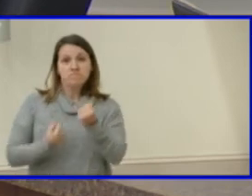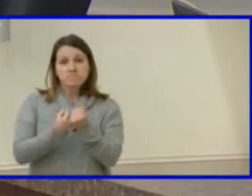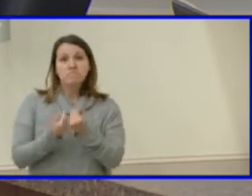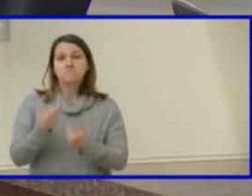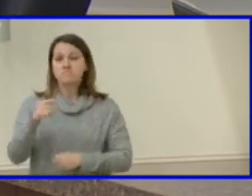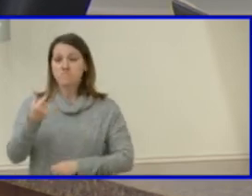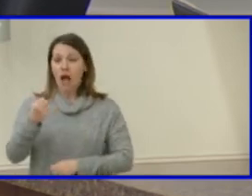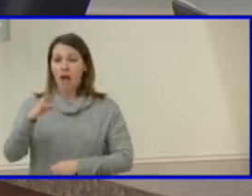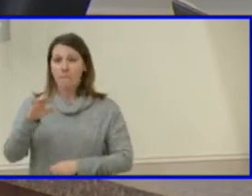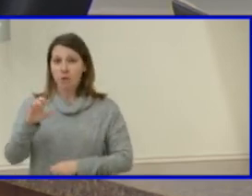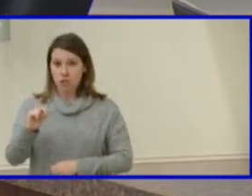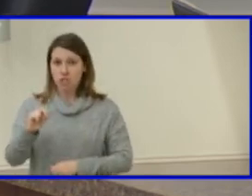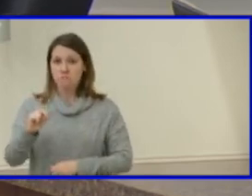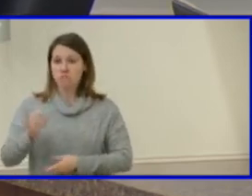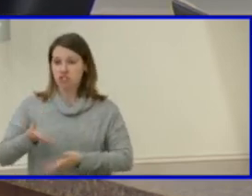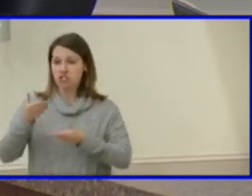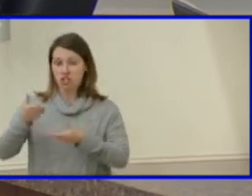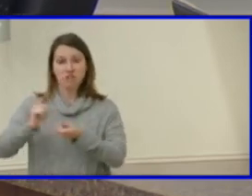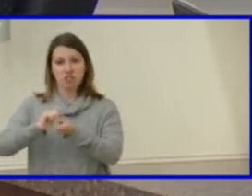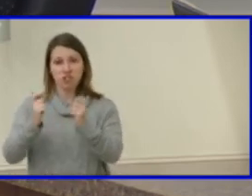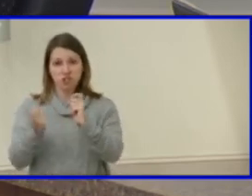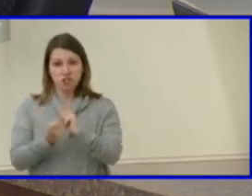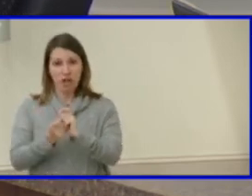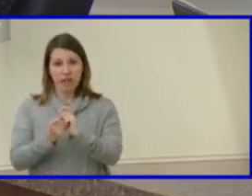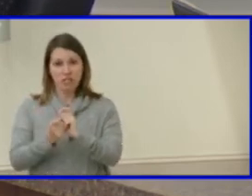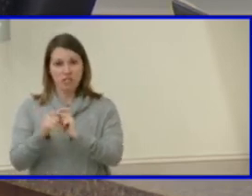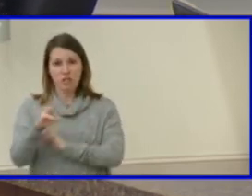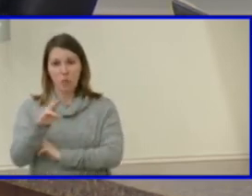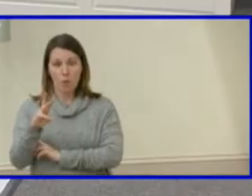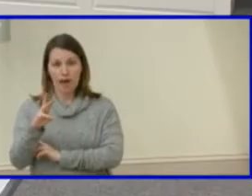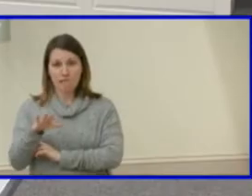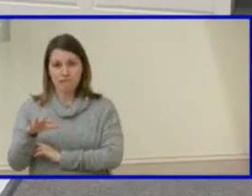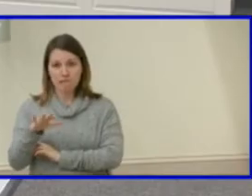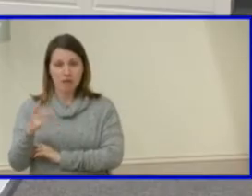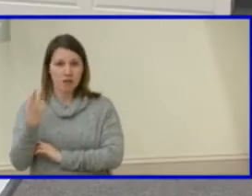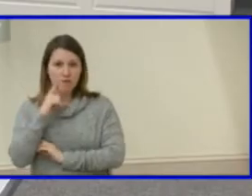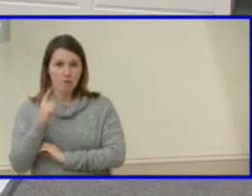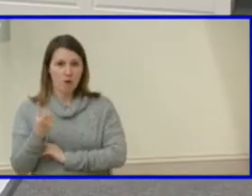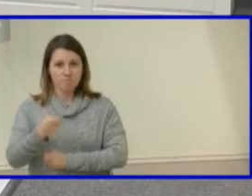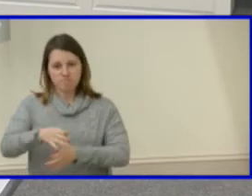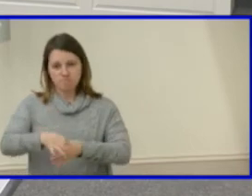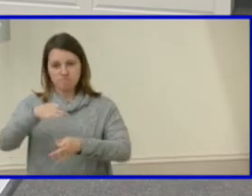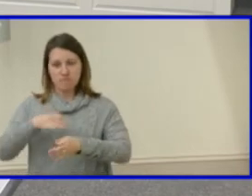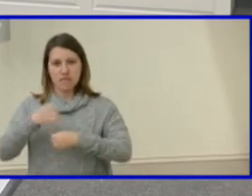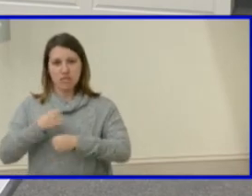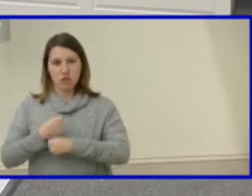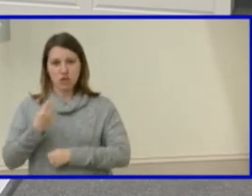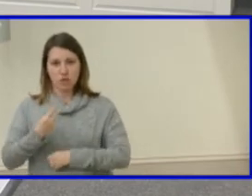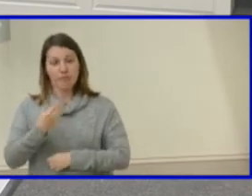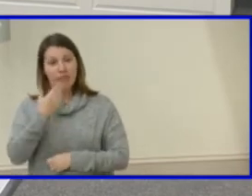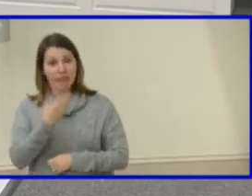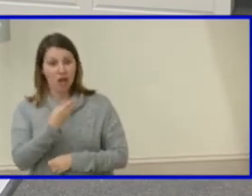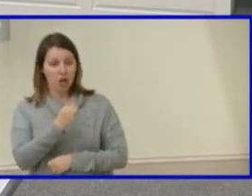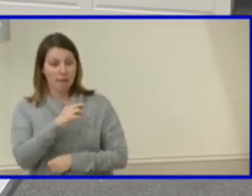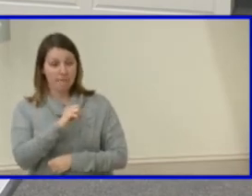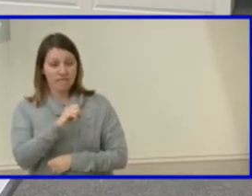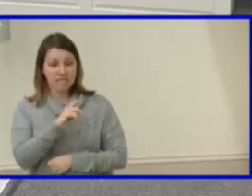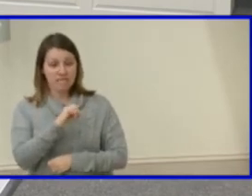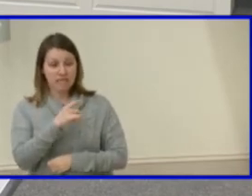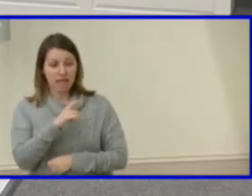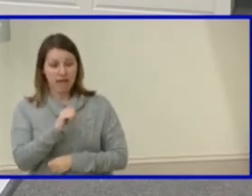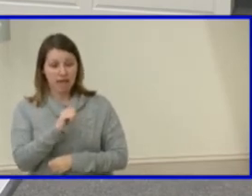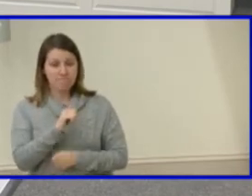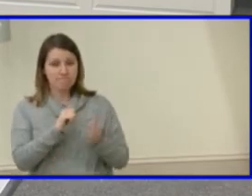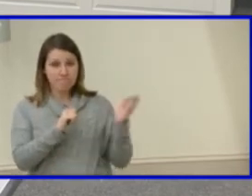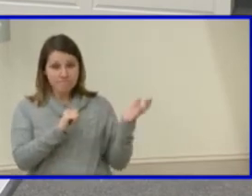to year two thank you very much thank you mrs concella yes um i guess